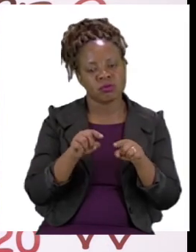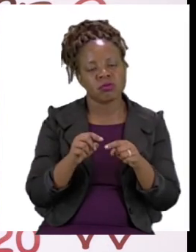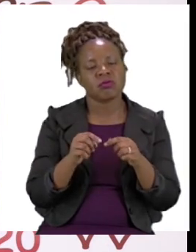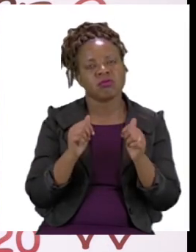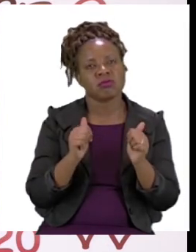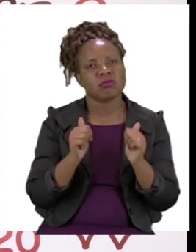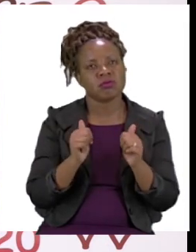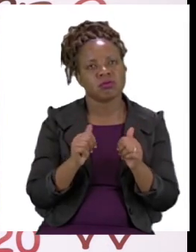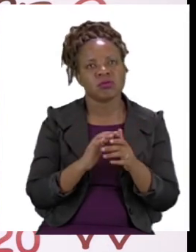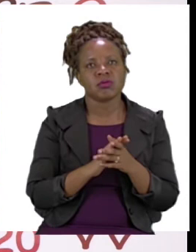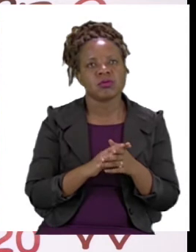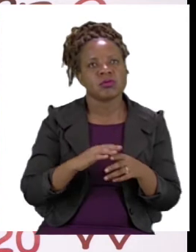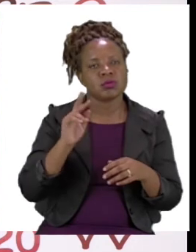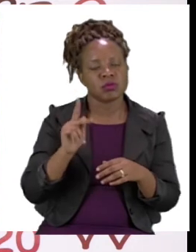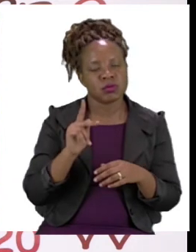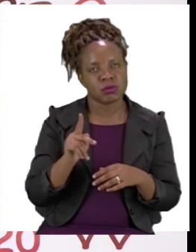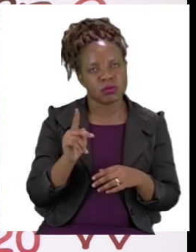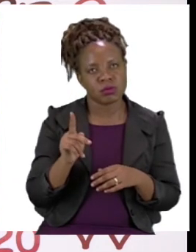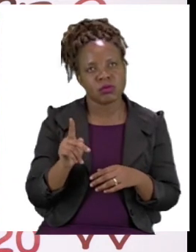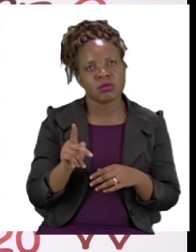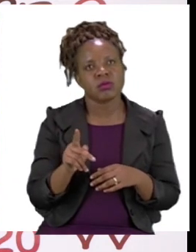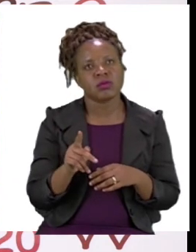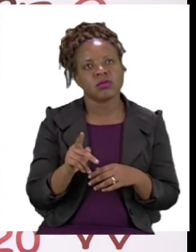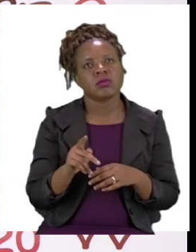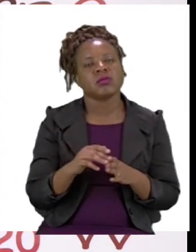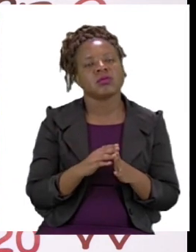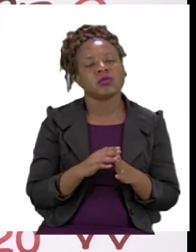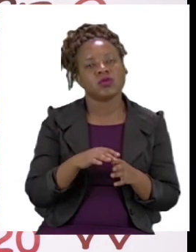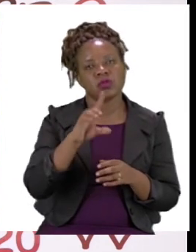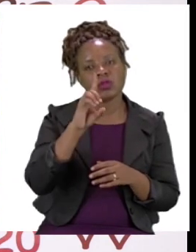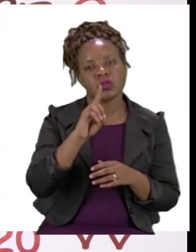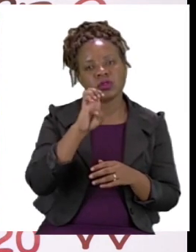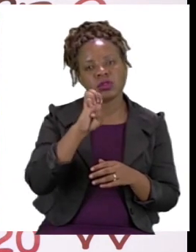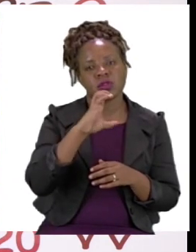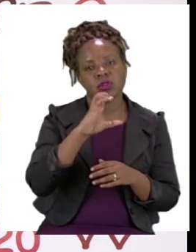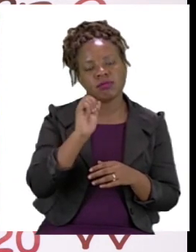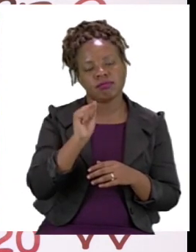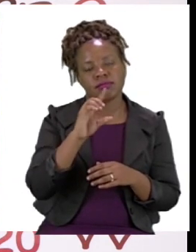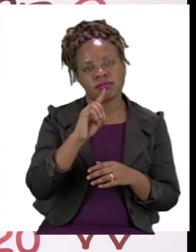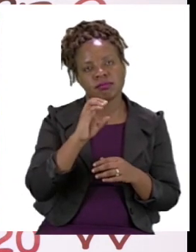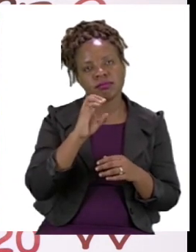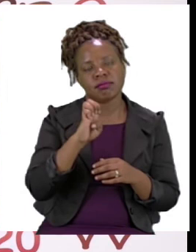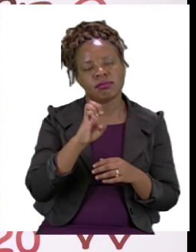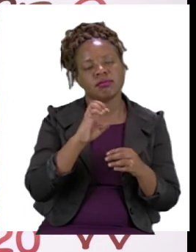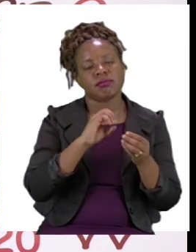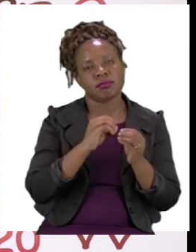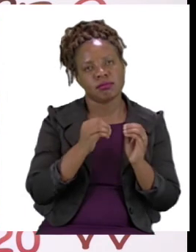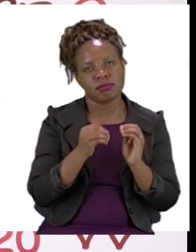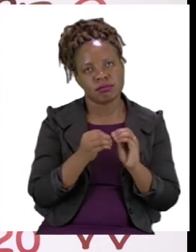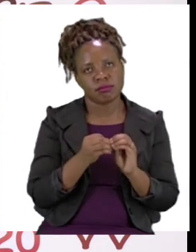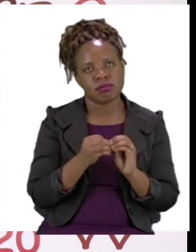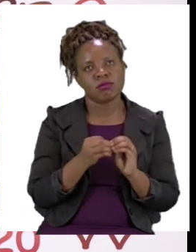make sure that you are counting in tens for your decade numbers so that it can help you get your final